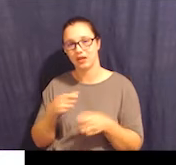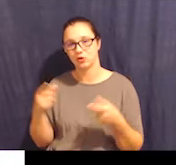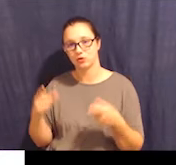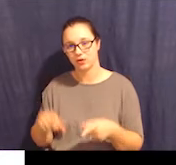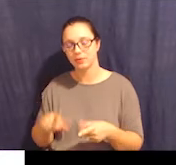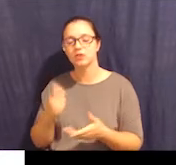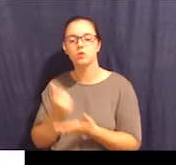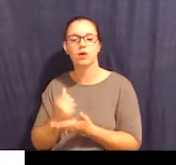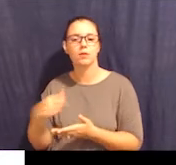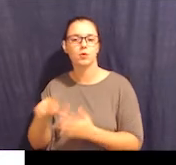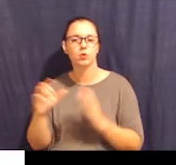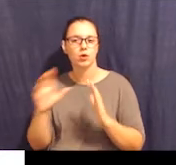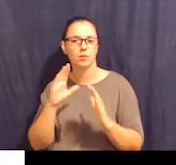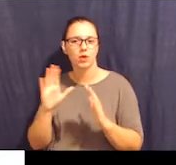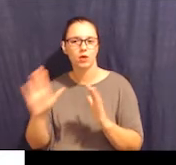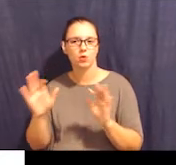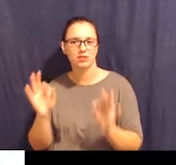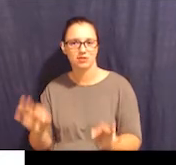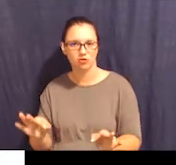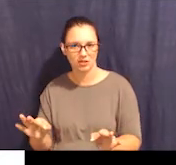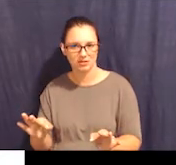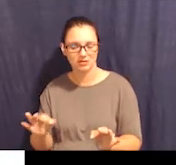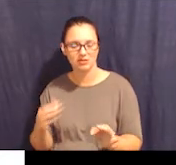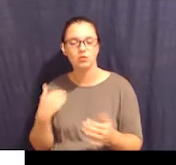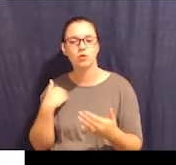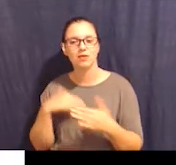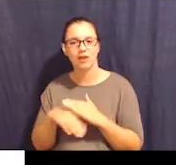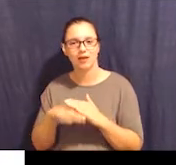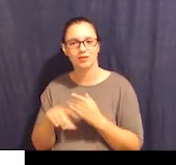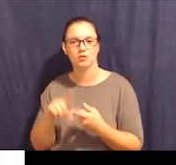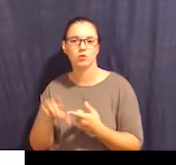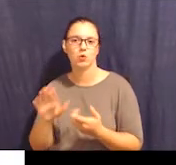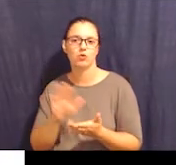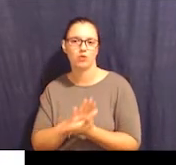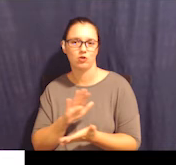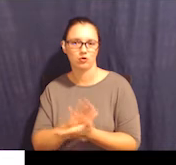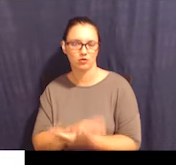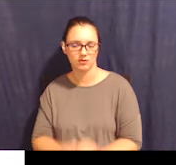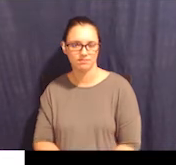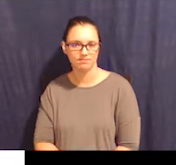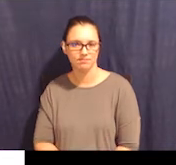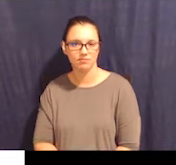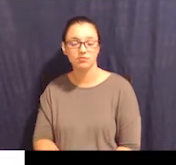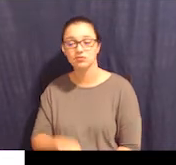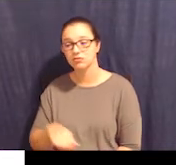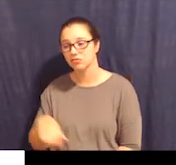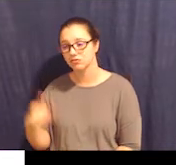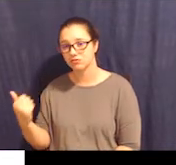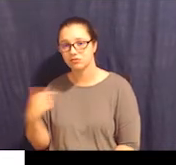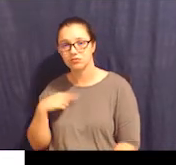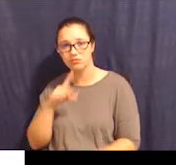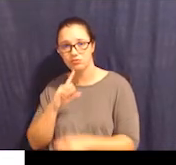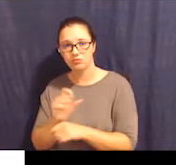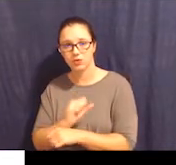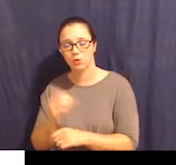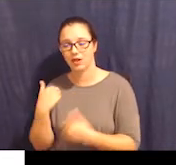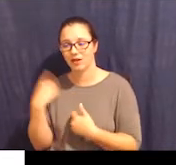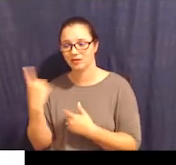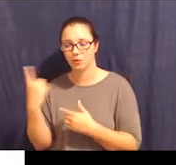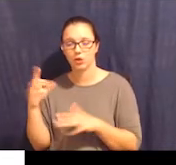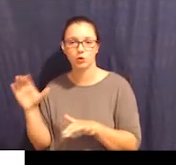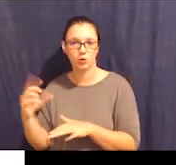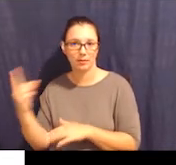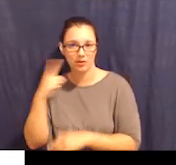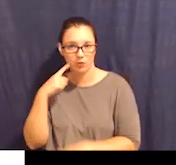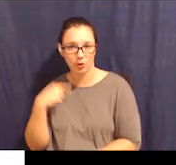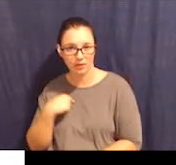to your records. So anything else where I'm actually going to have someone do things for me, we're going to go ahead and take advantage of the tools that have been